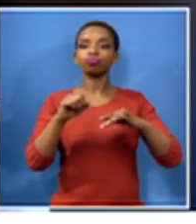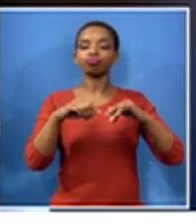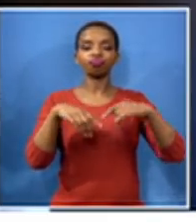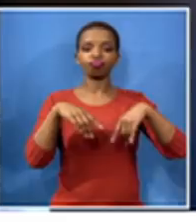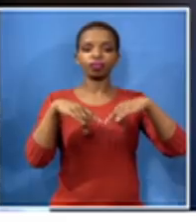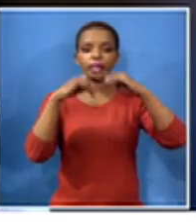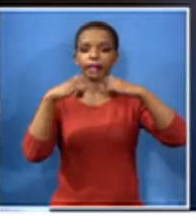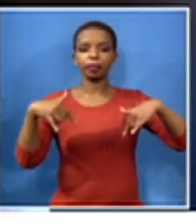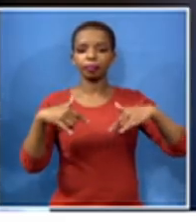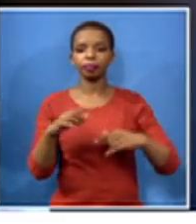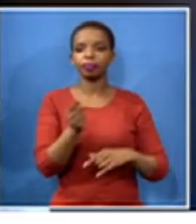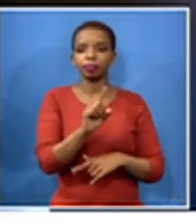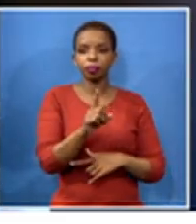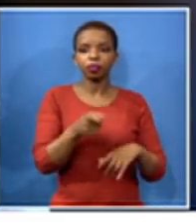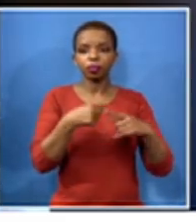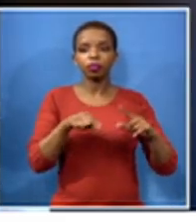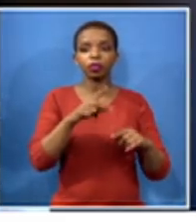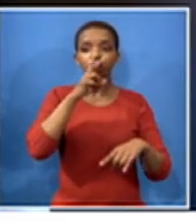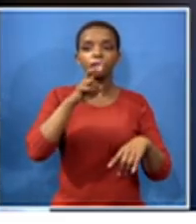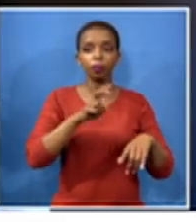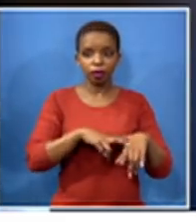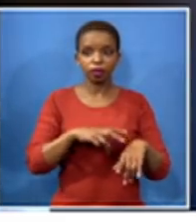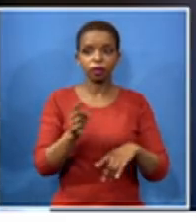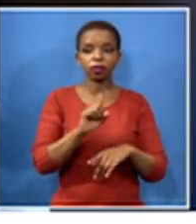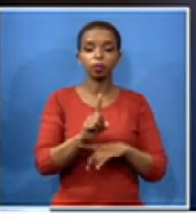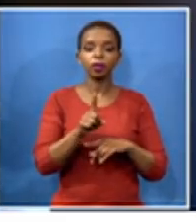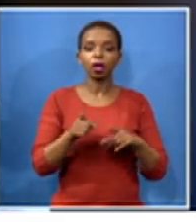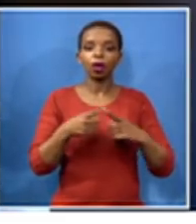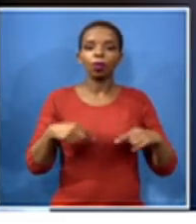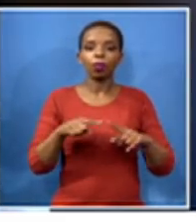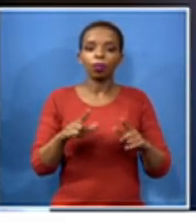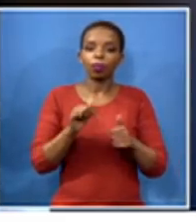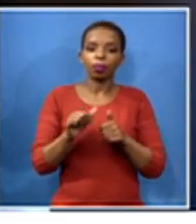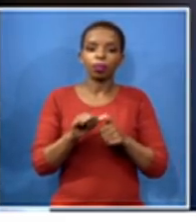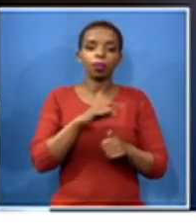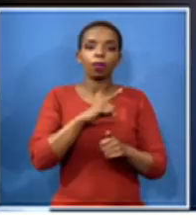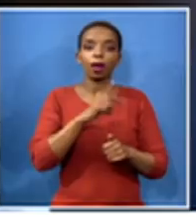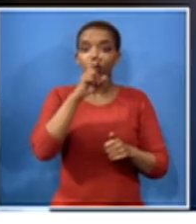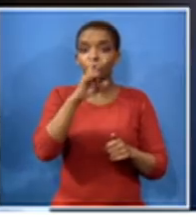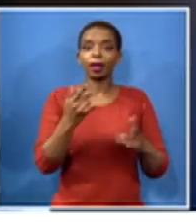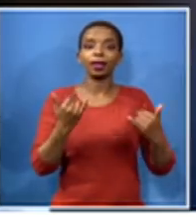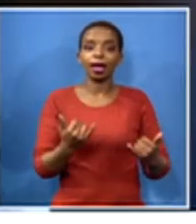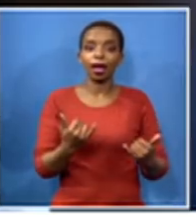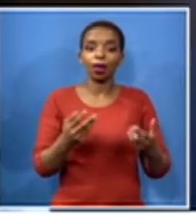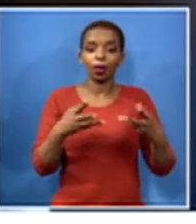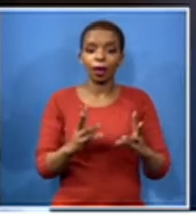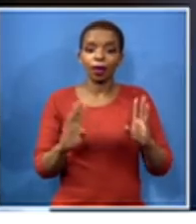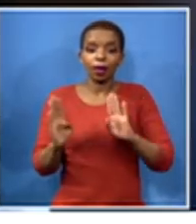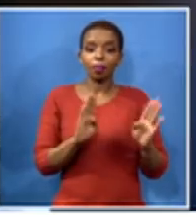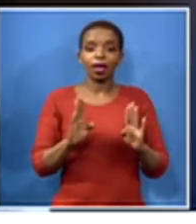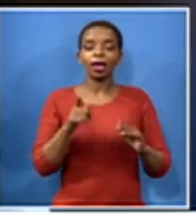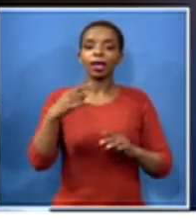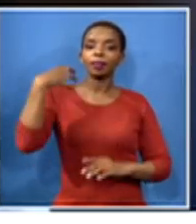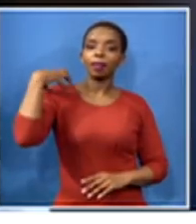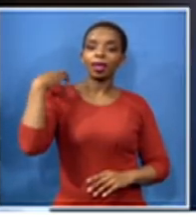scientific report and uh we ask that the meeting that will be having the the minister of